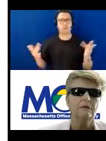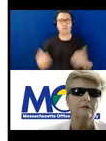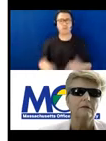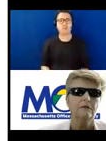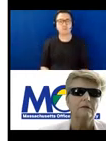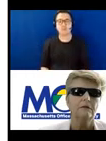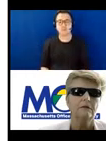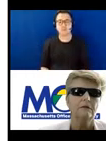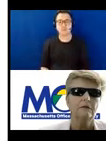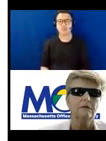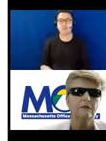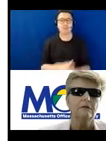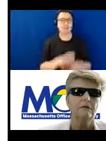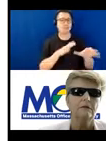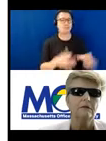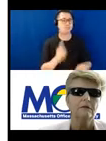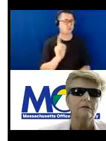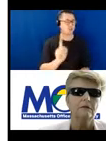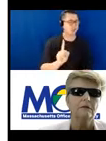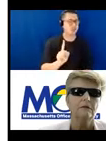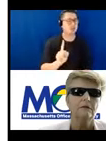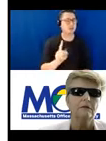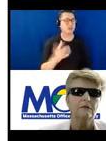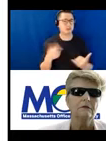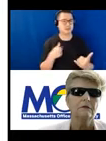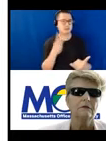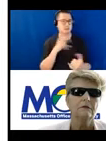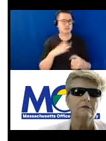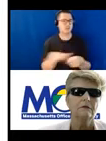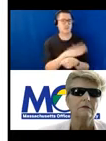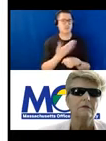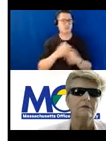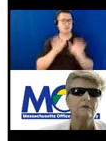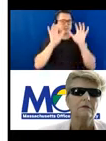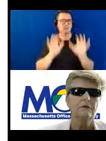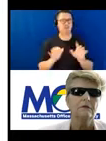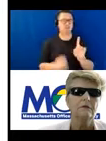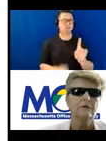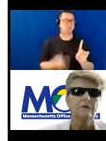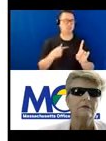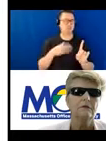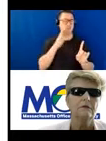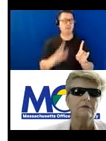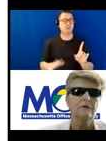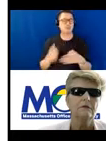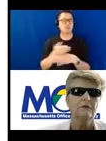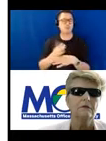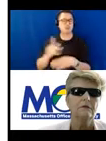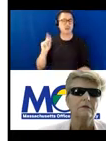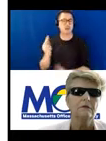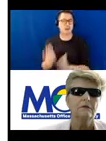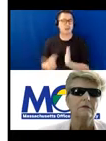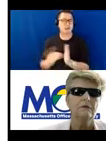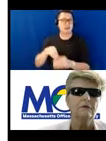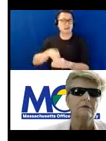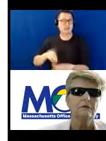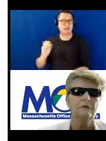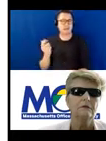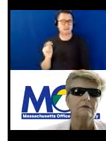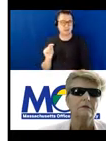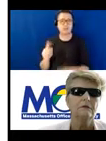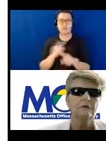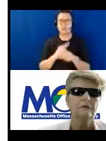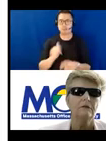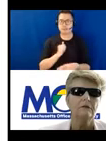a minute please. I have a full page. Let me give you this again in the chat, but I have a full page